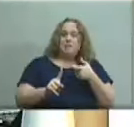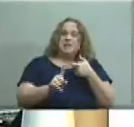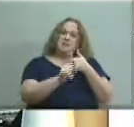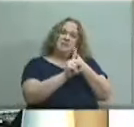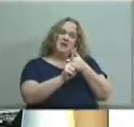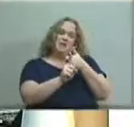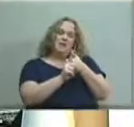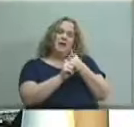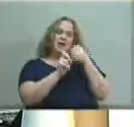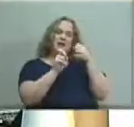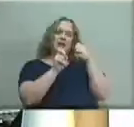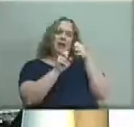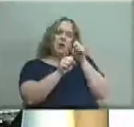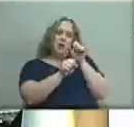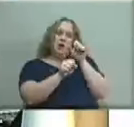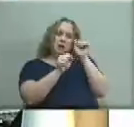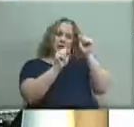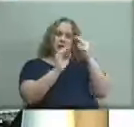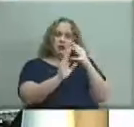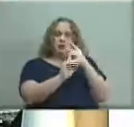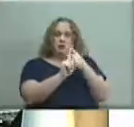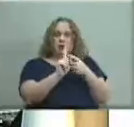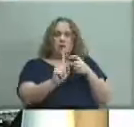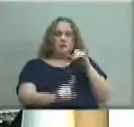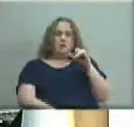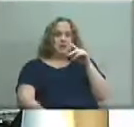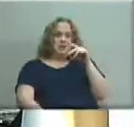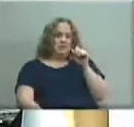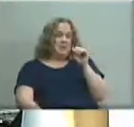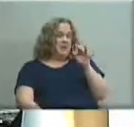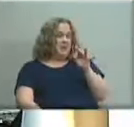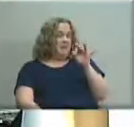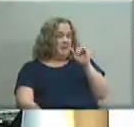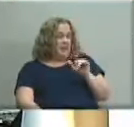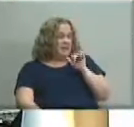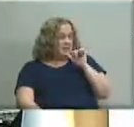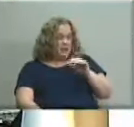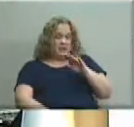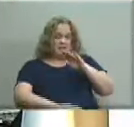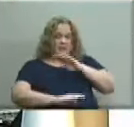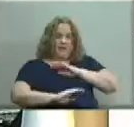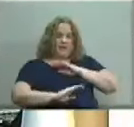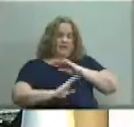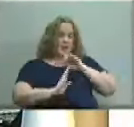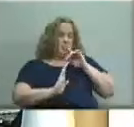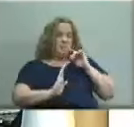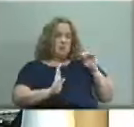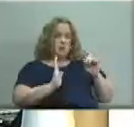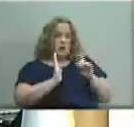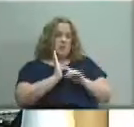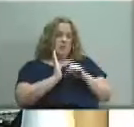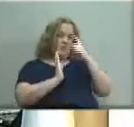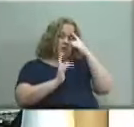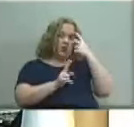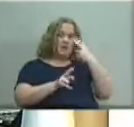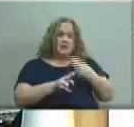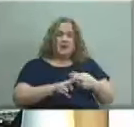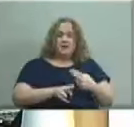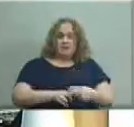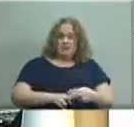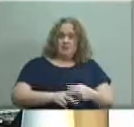educator with jcps um if that doesn't meet the criteria and that's the preferred name it is my recommendation